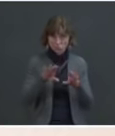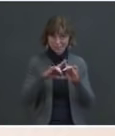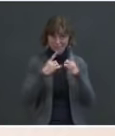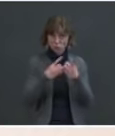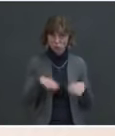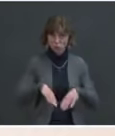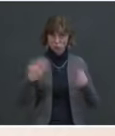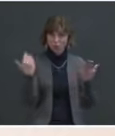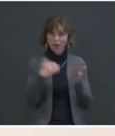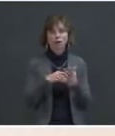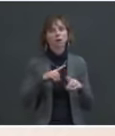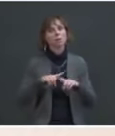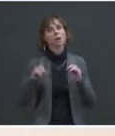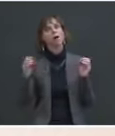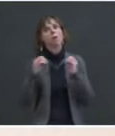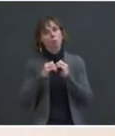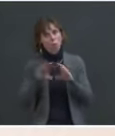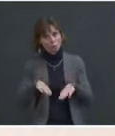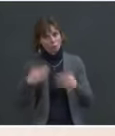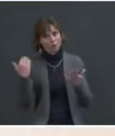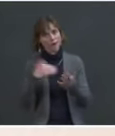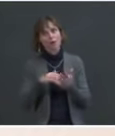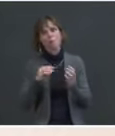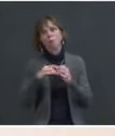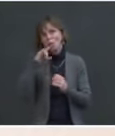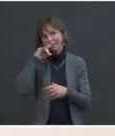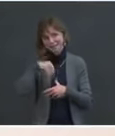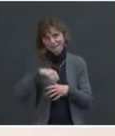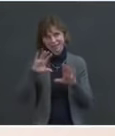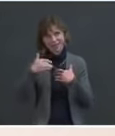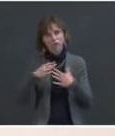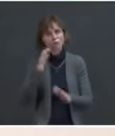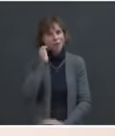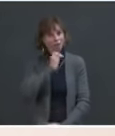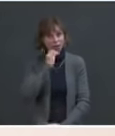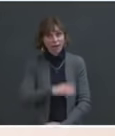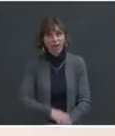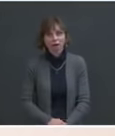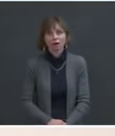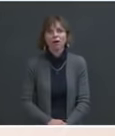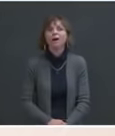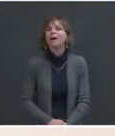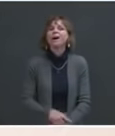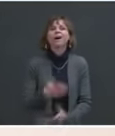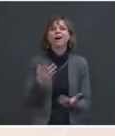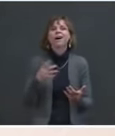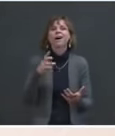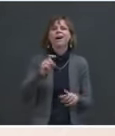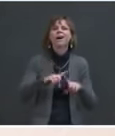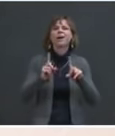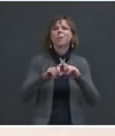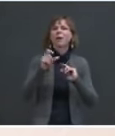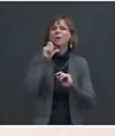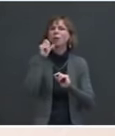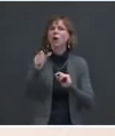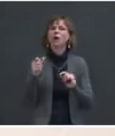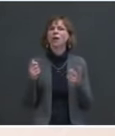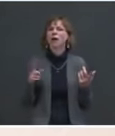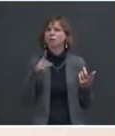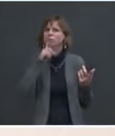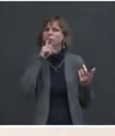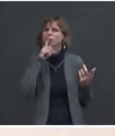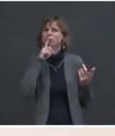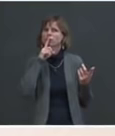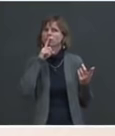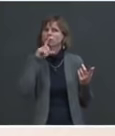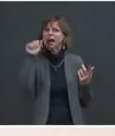are reopening. More kids are in classrooms every single day. But since they are not all back from an administration position, or from